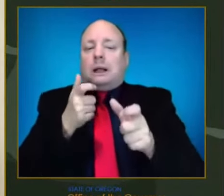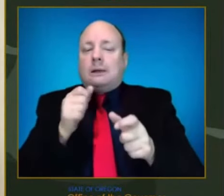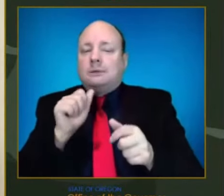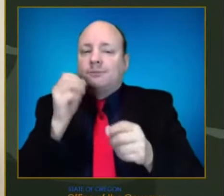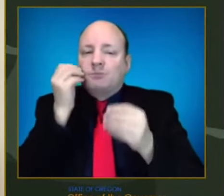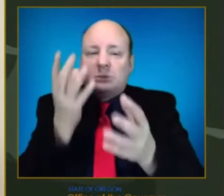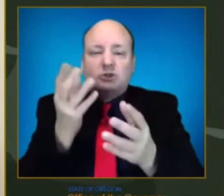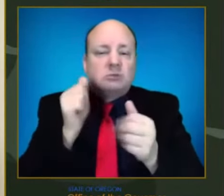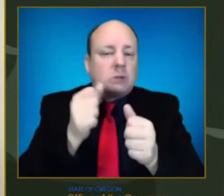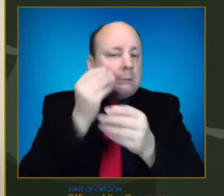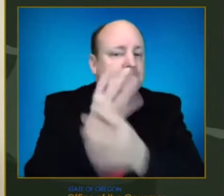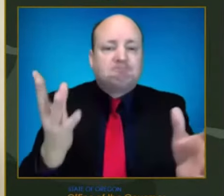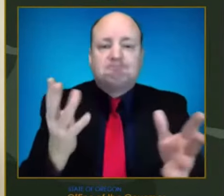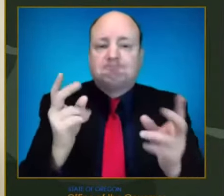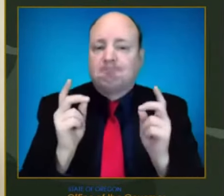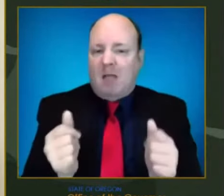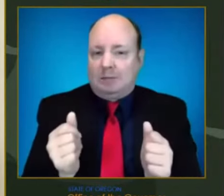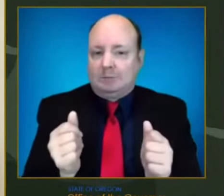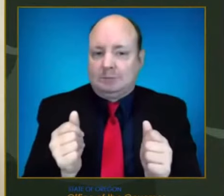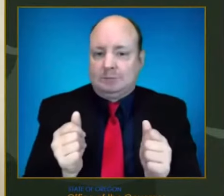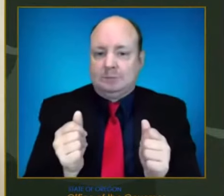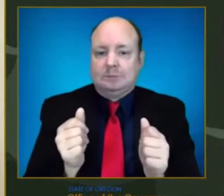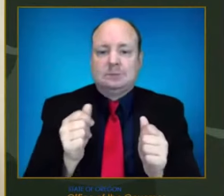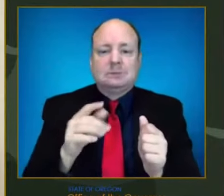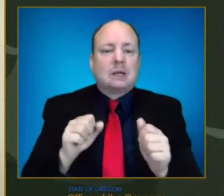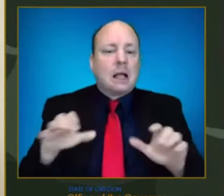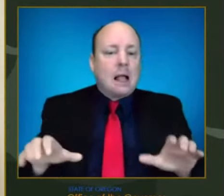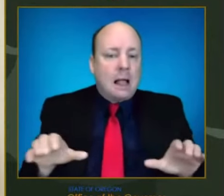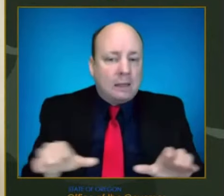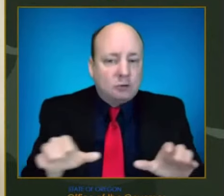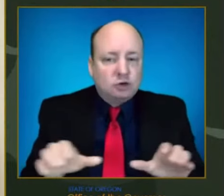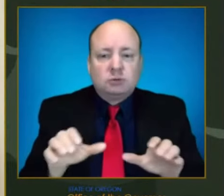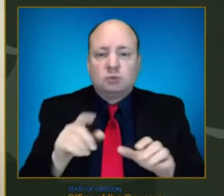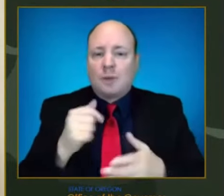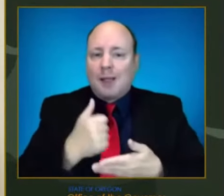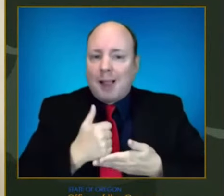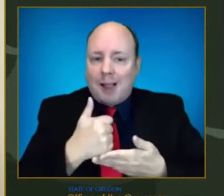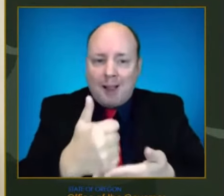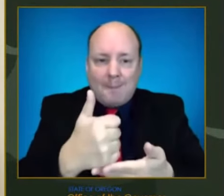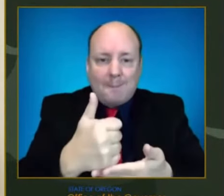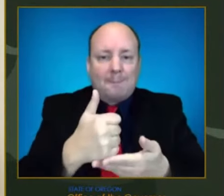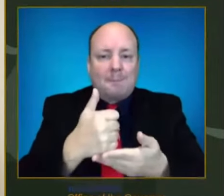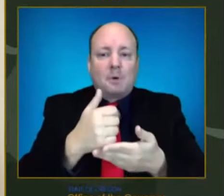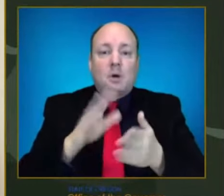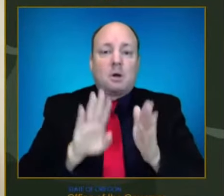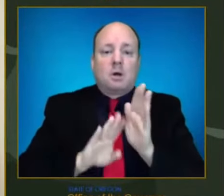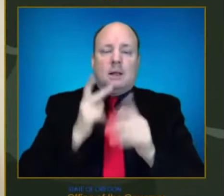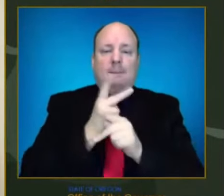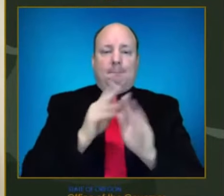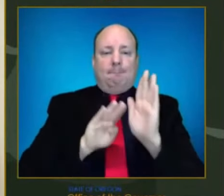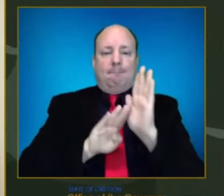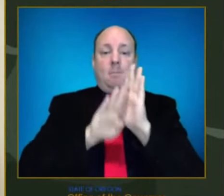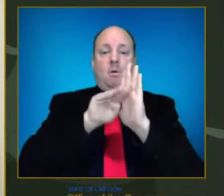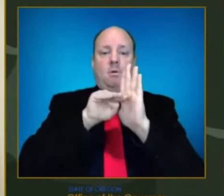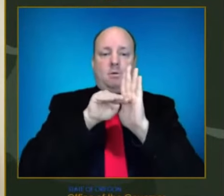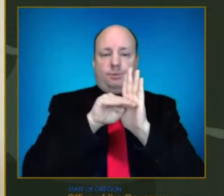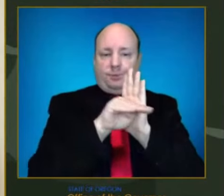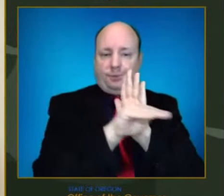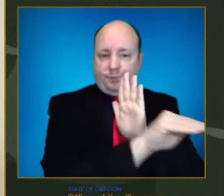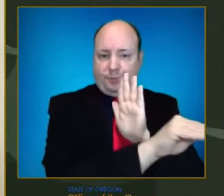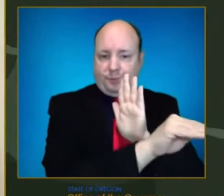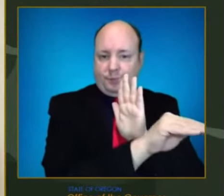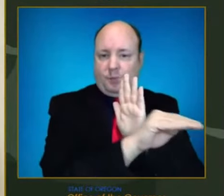that all of us can take action, uh, to help, uh, flatten the curve and blunt the impact of the Omicron variant.